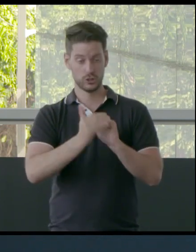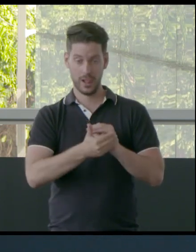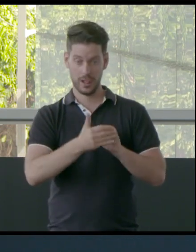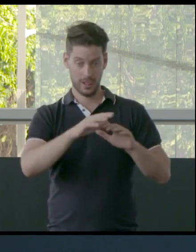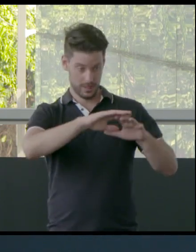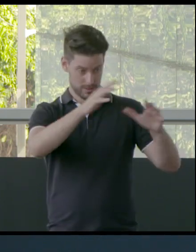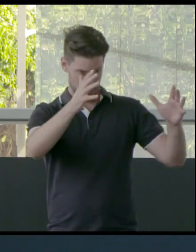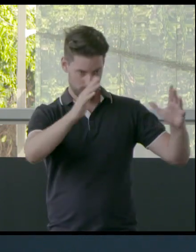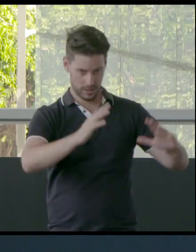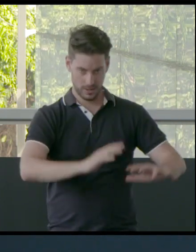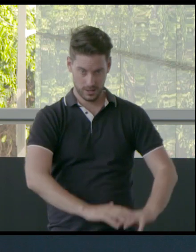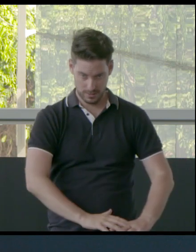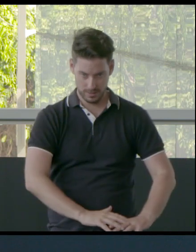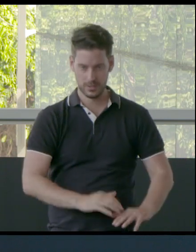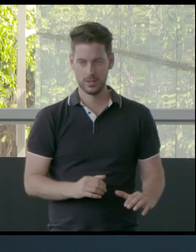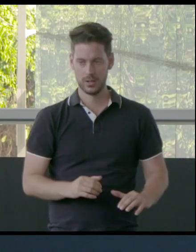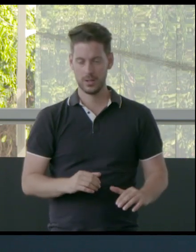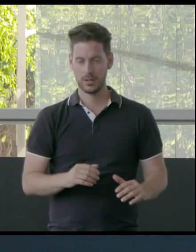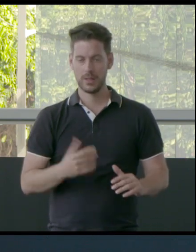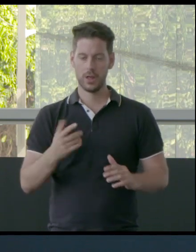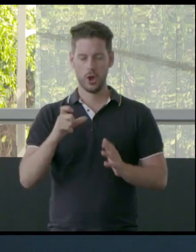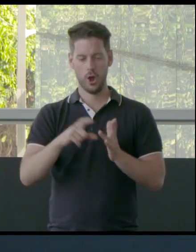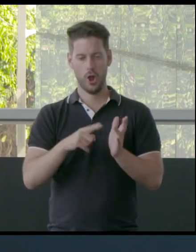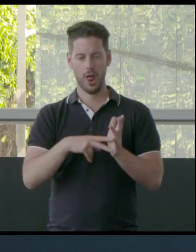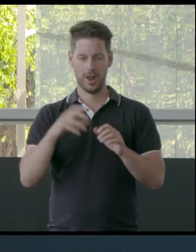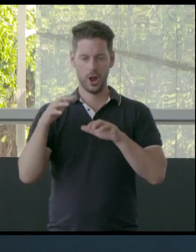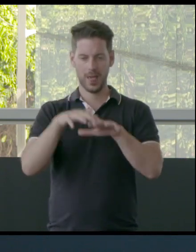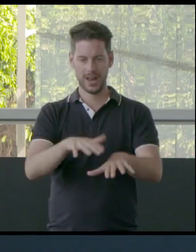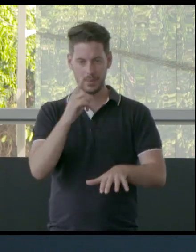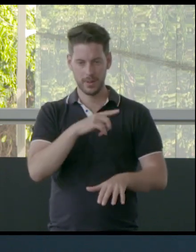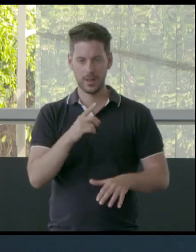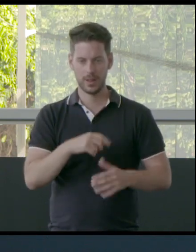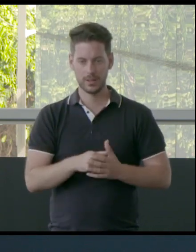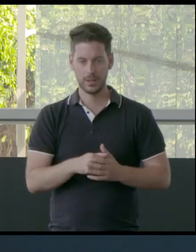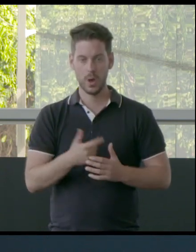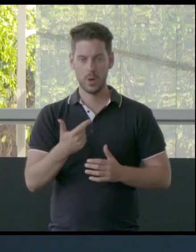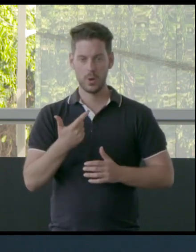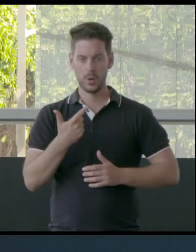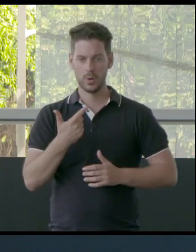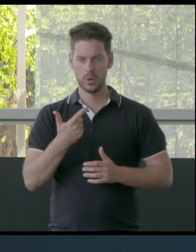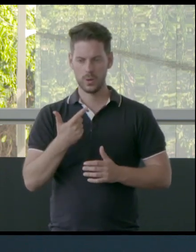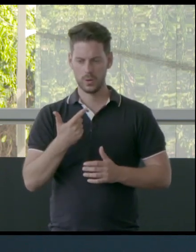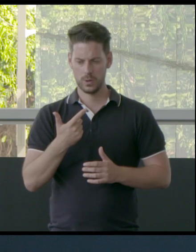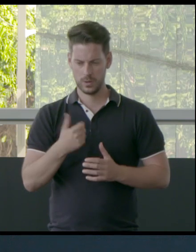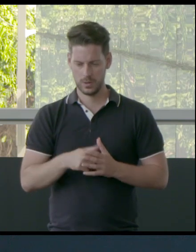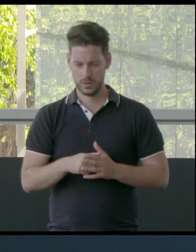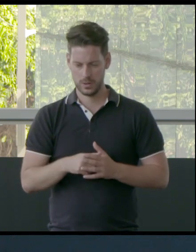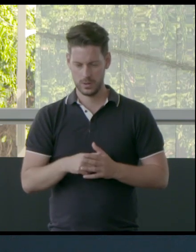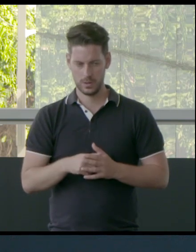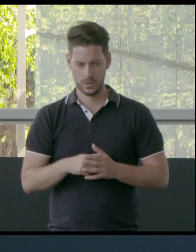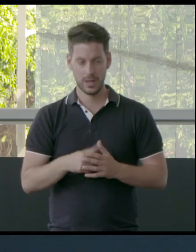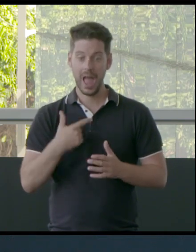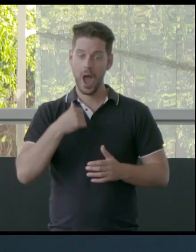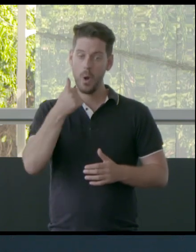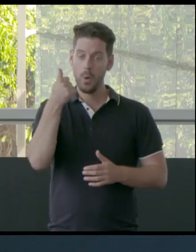mined, the colonisers then also resorted to scraping live shells off our